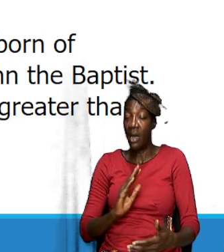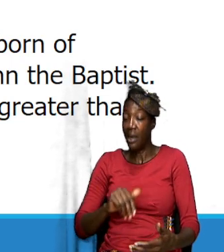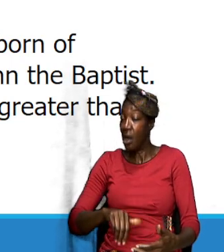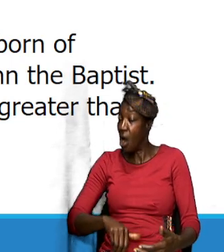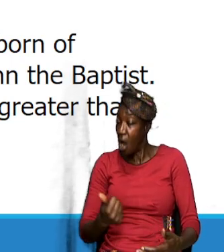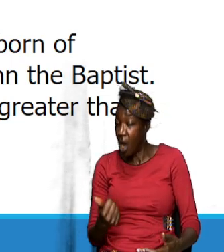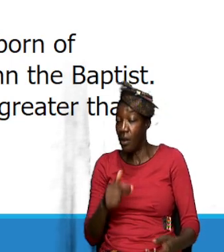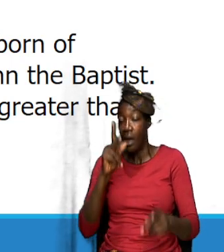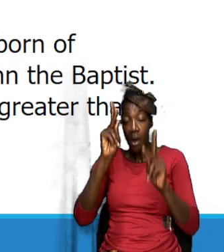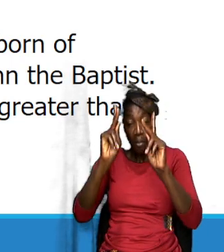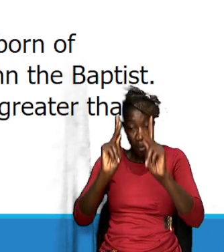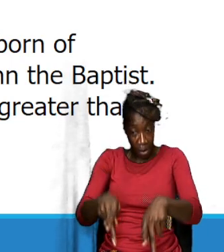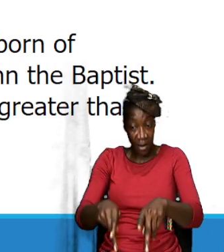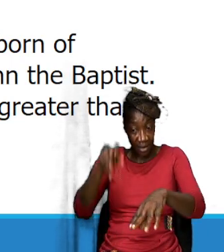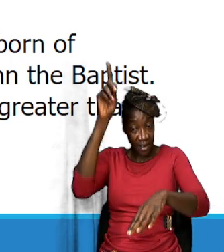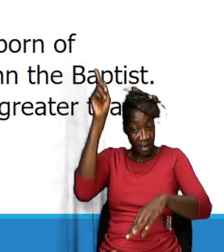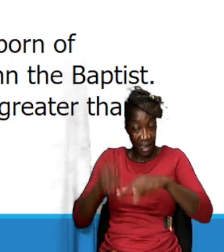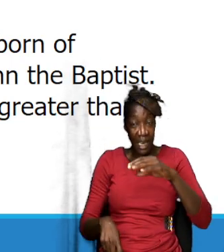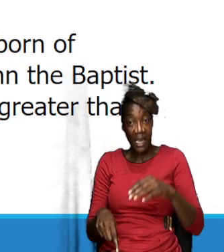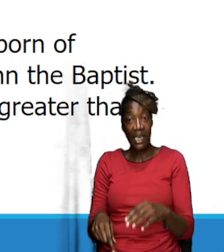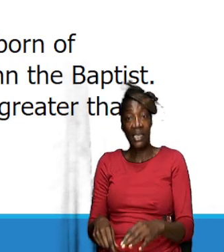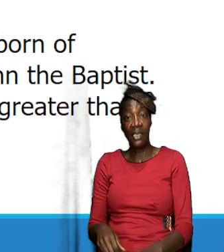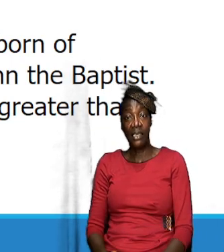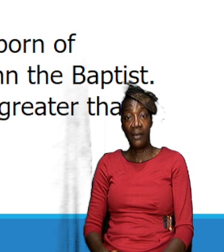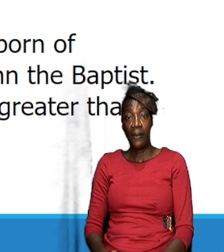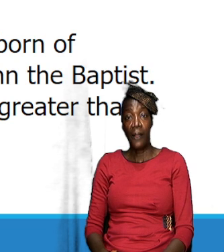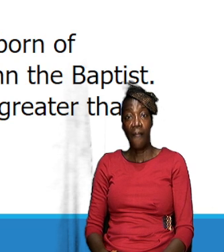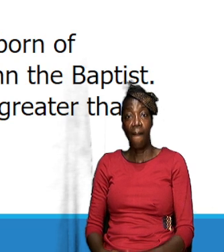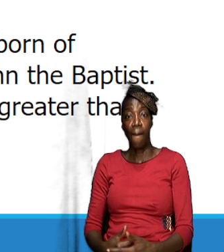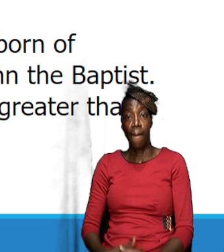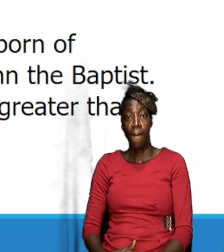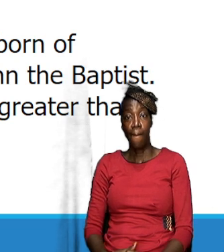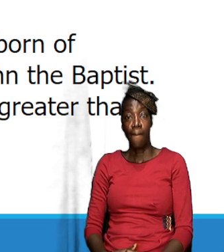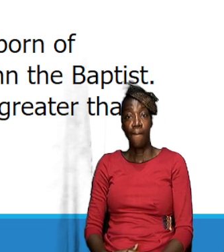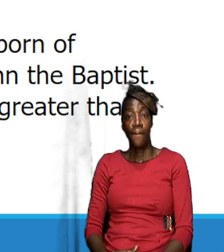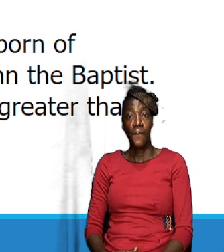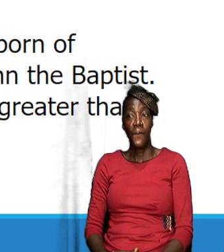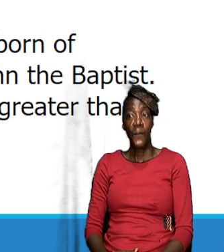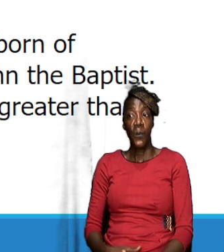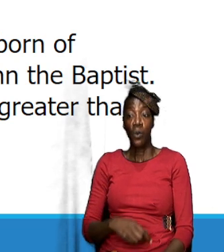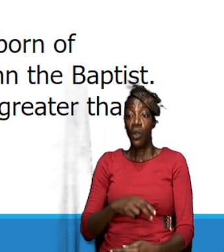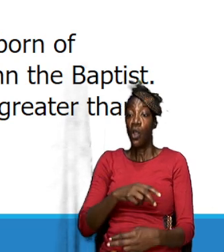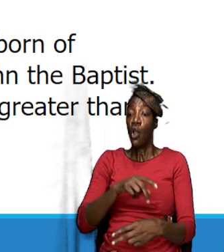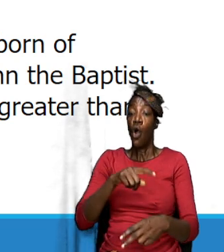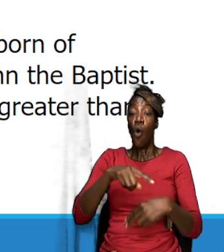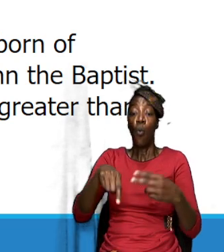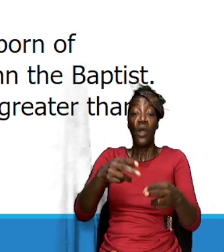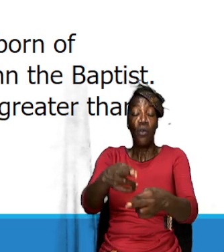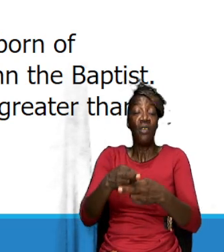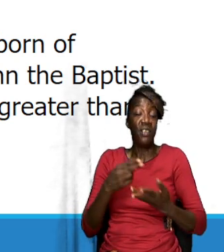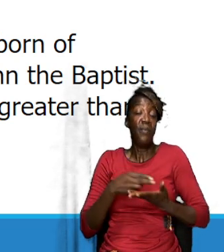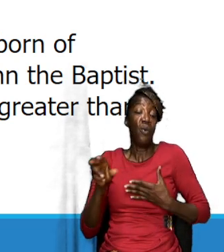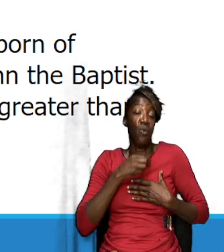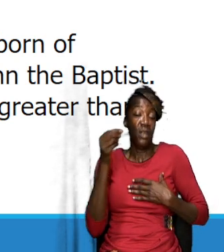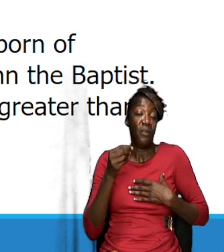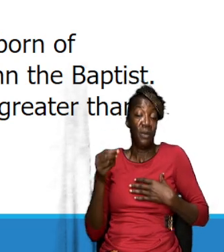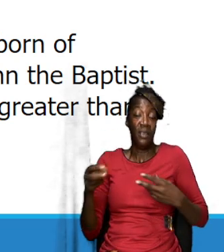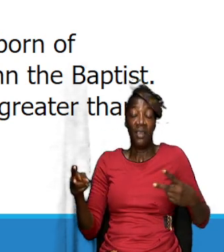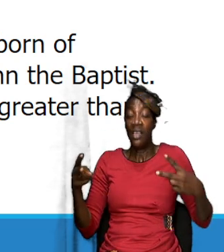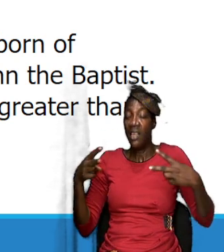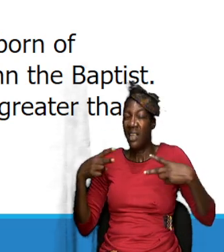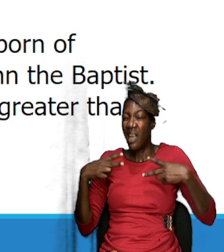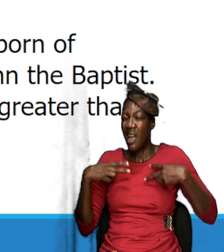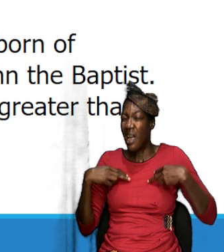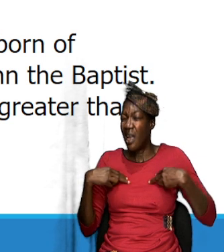not you understand what I'm saying here when we receive the Holy Ghost we have the capacity to be